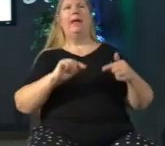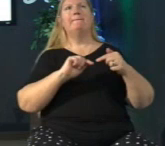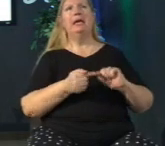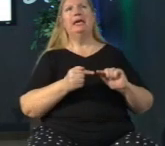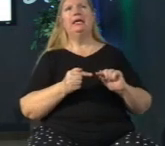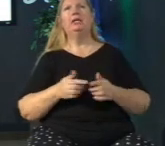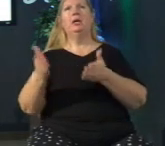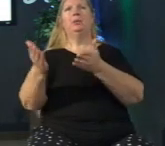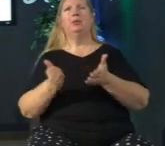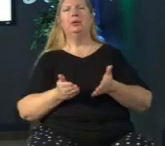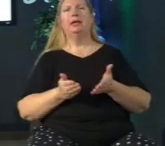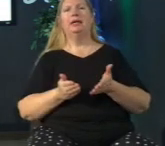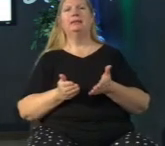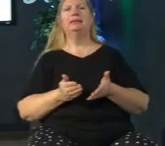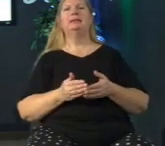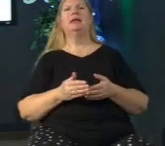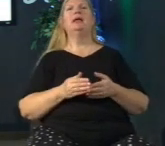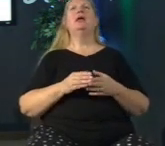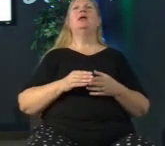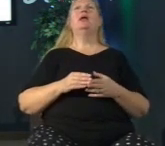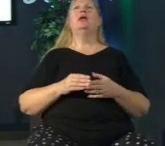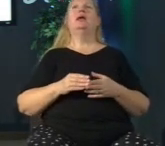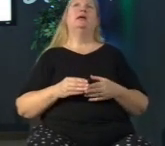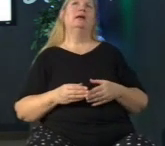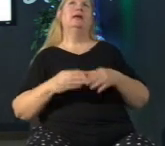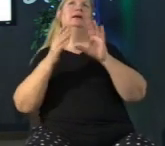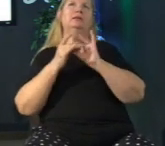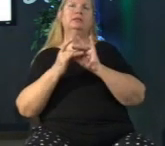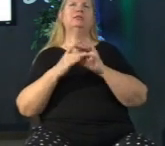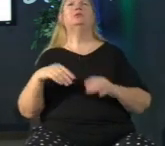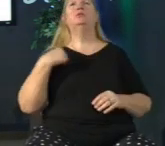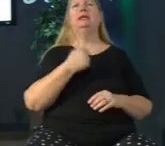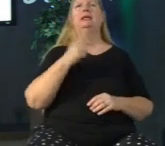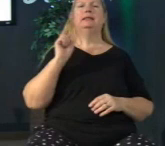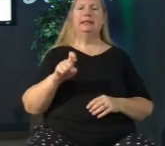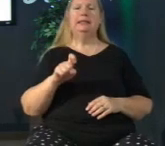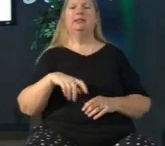brings with it an acknowledgement that we need someone else